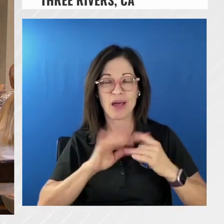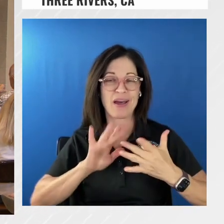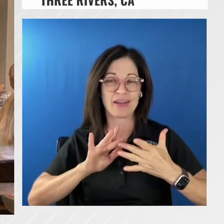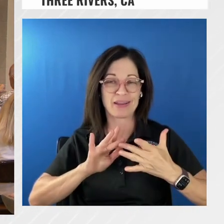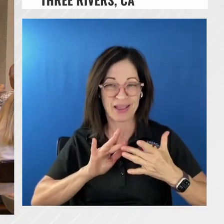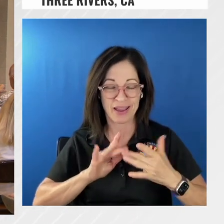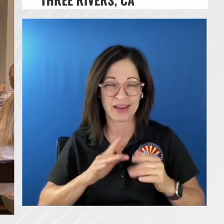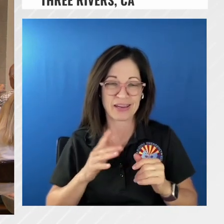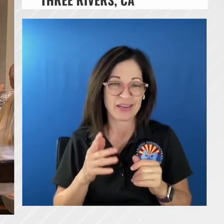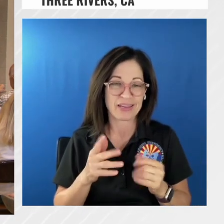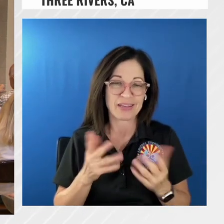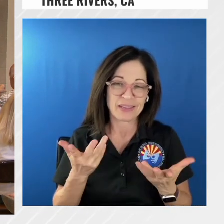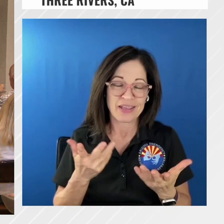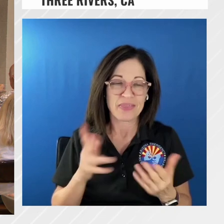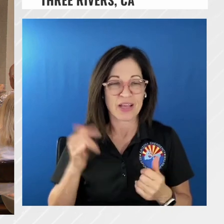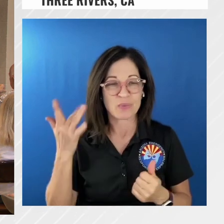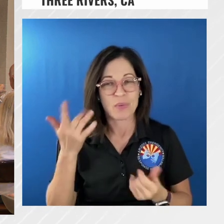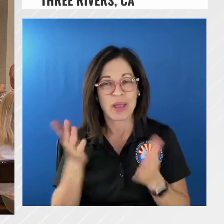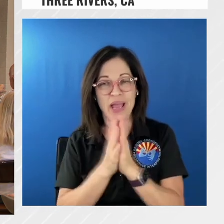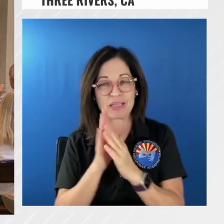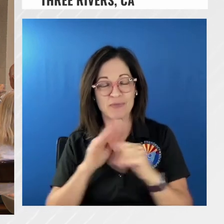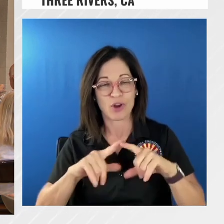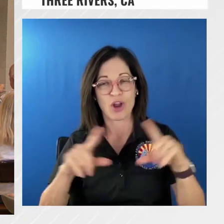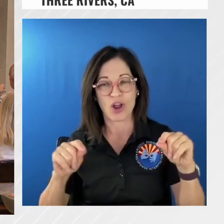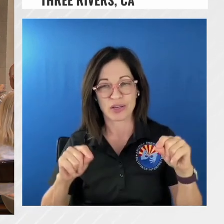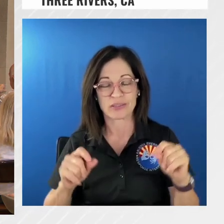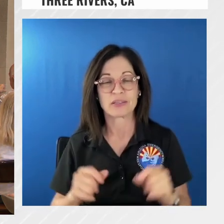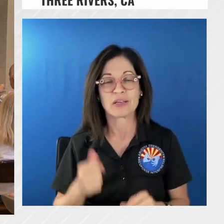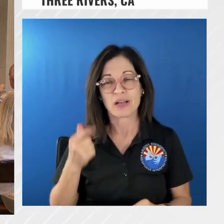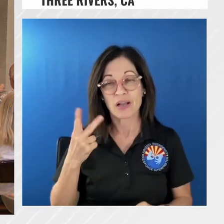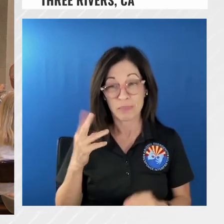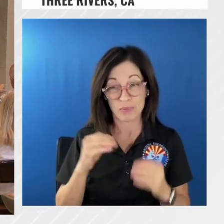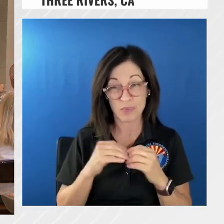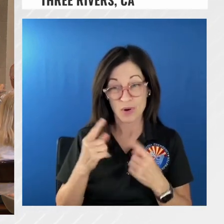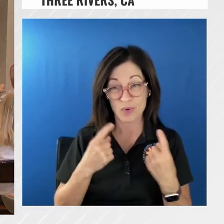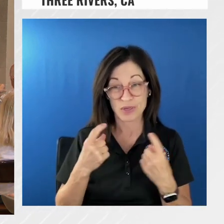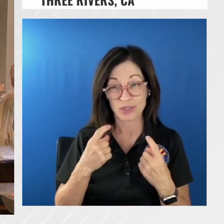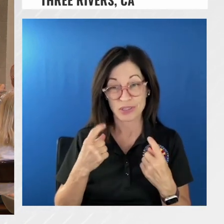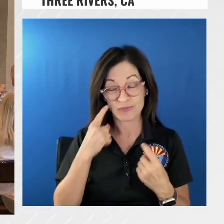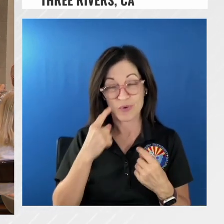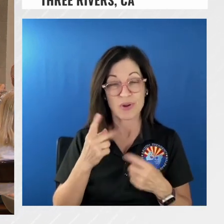so that's why we asked for the cards we do have a couple more questions for the superintendent